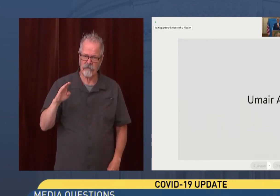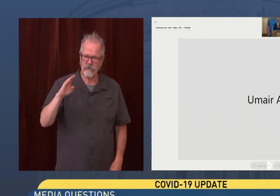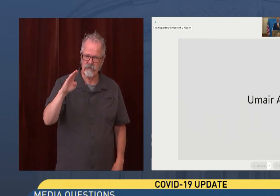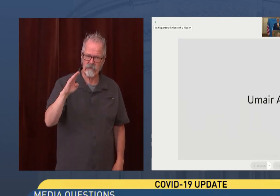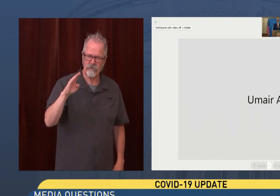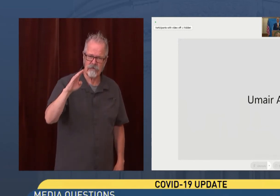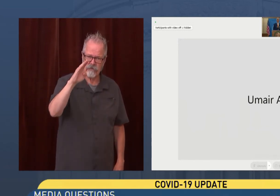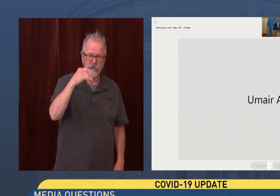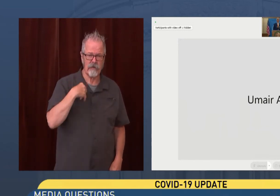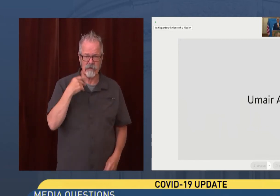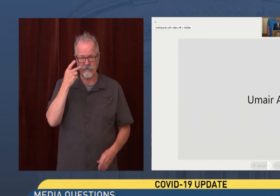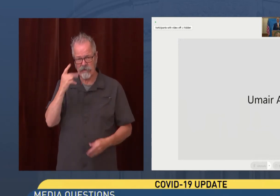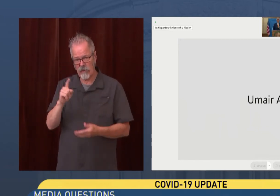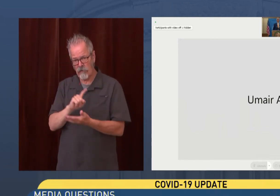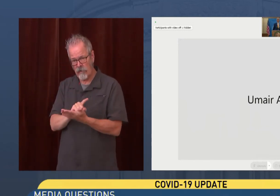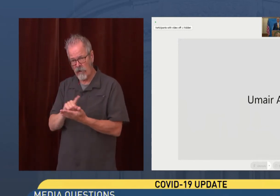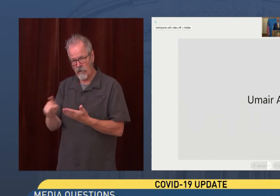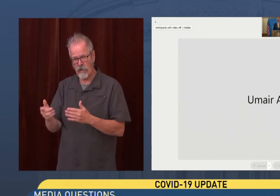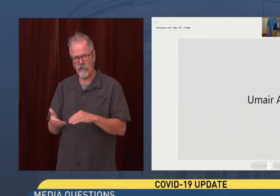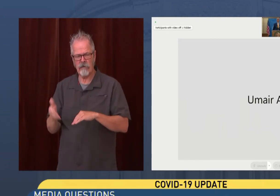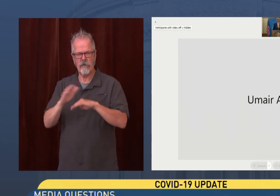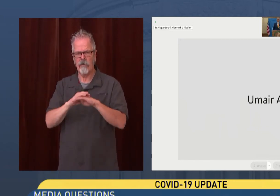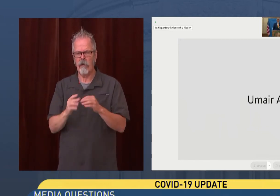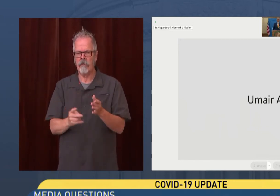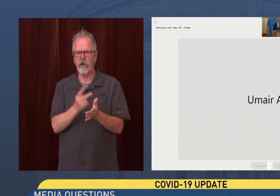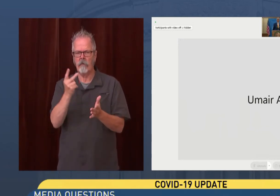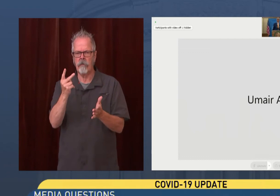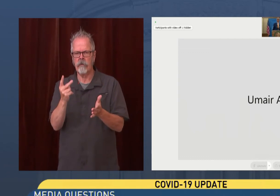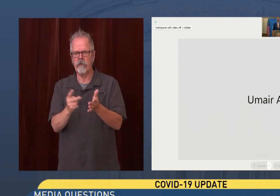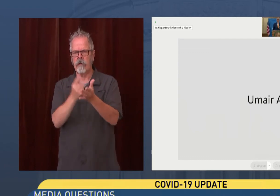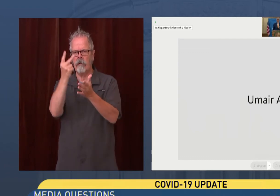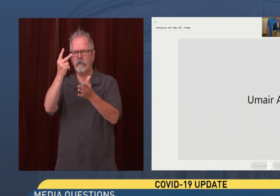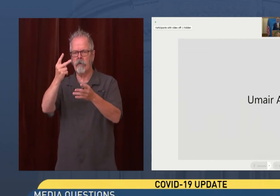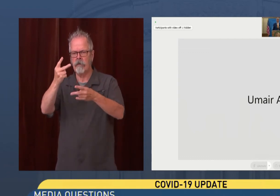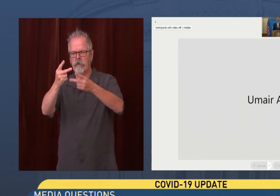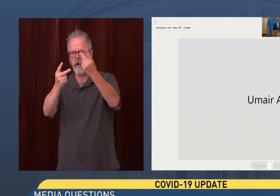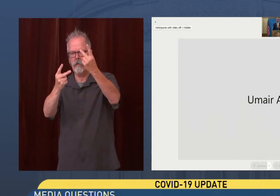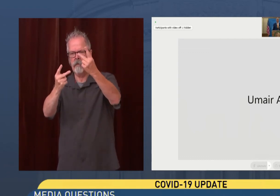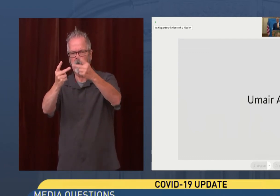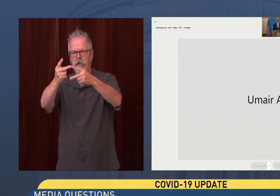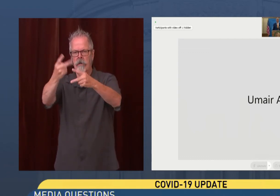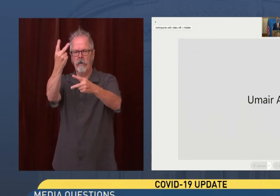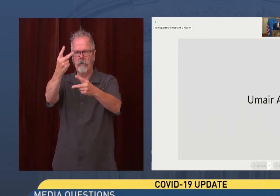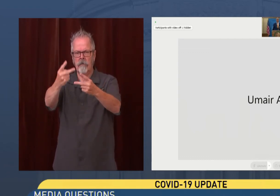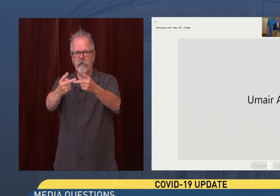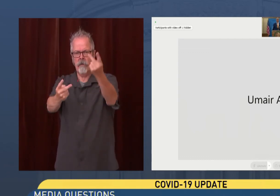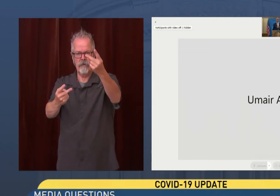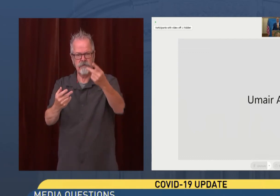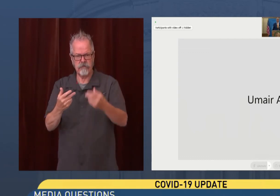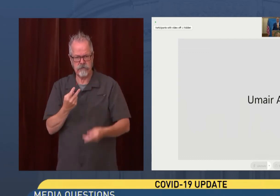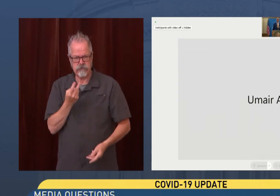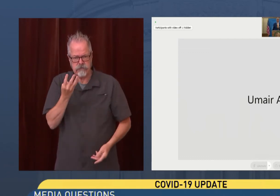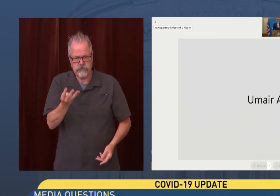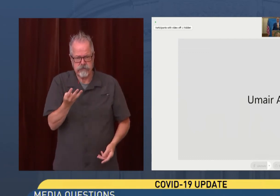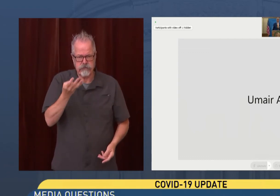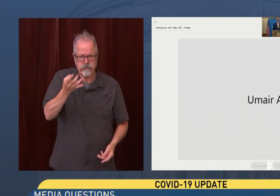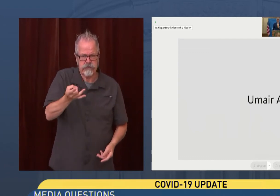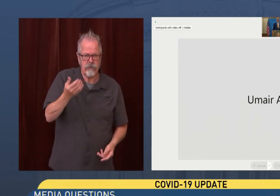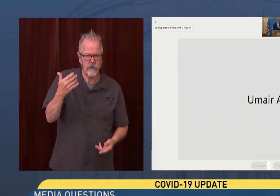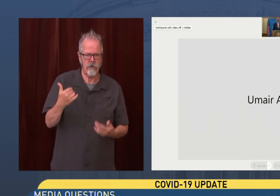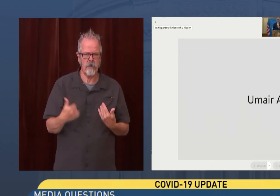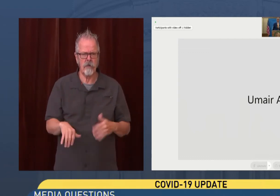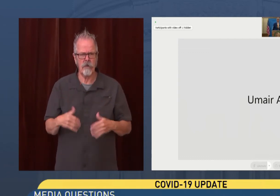days, it appears to be doubling. And so the projection as Lacey just laid out above 90%, uh,